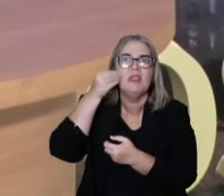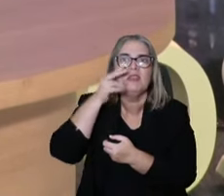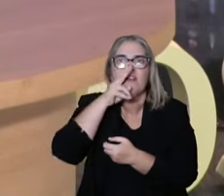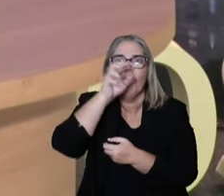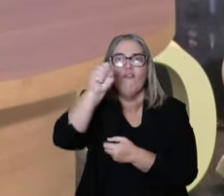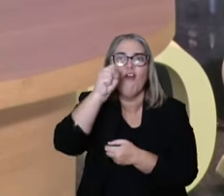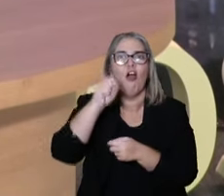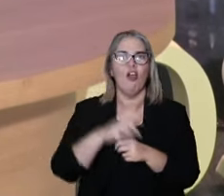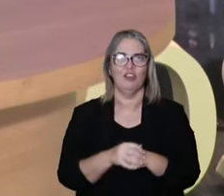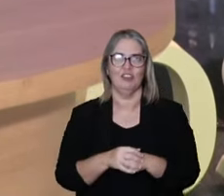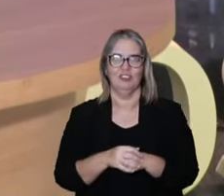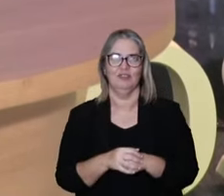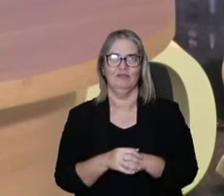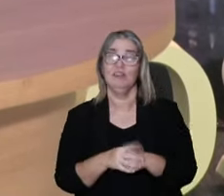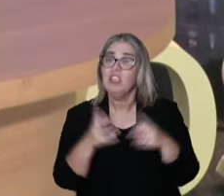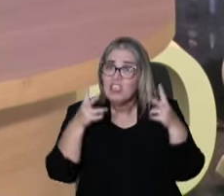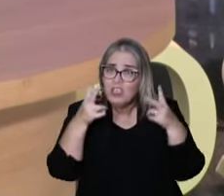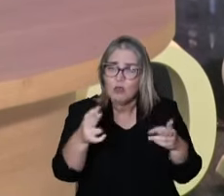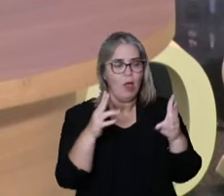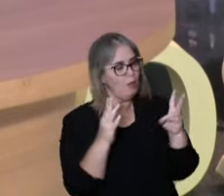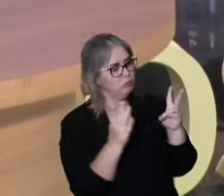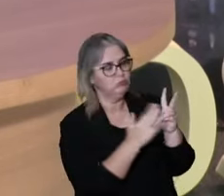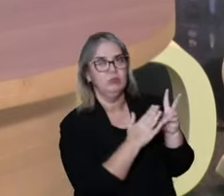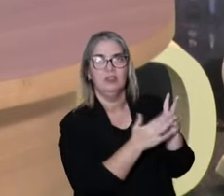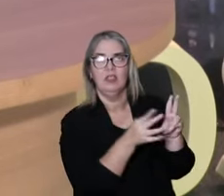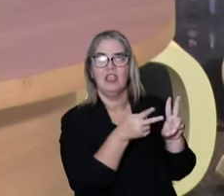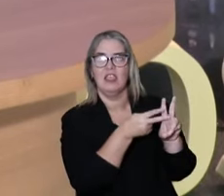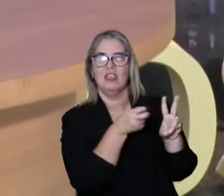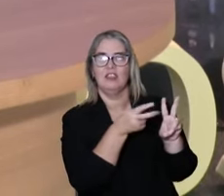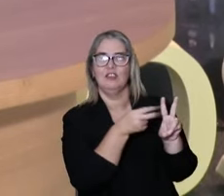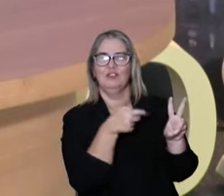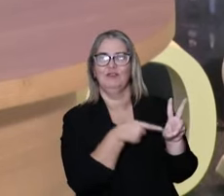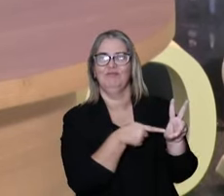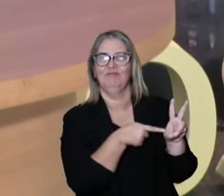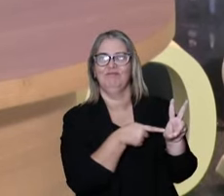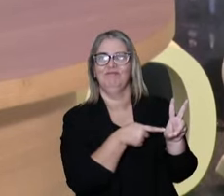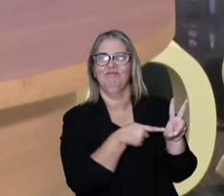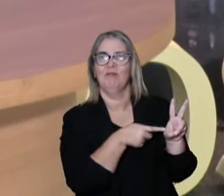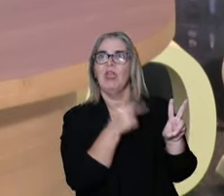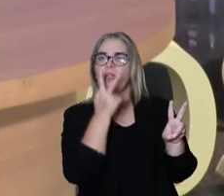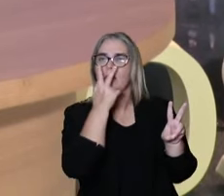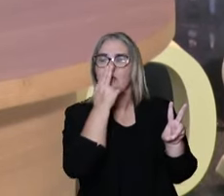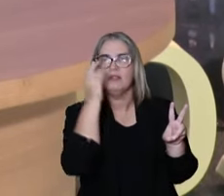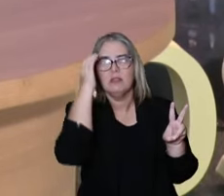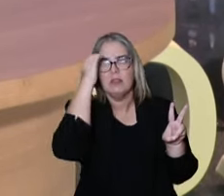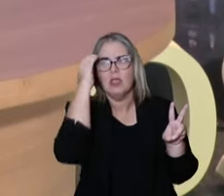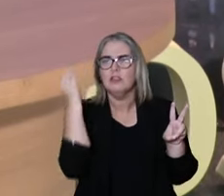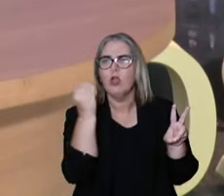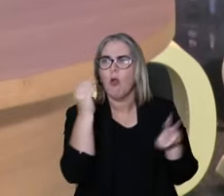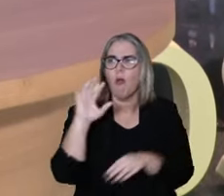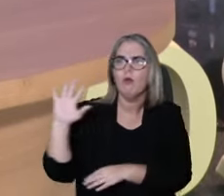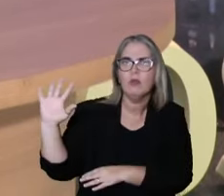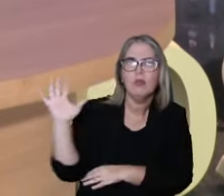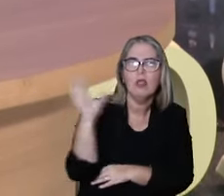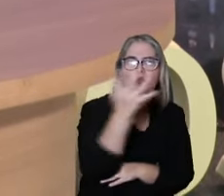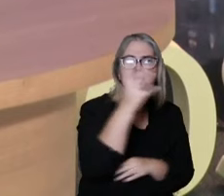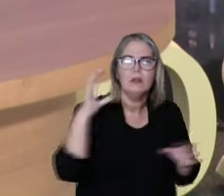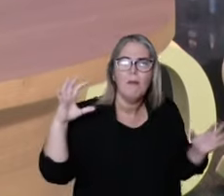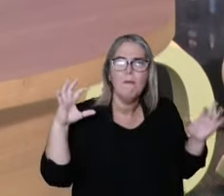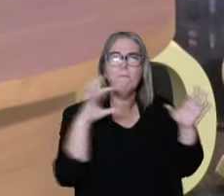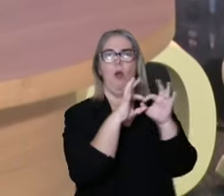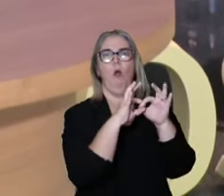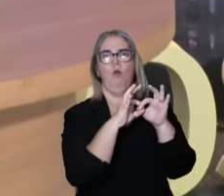people, is very strong because of the connection with nature, because of the pursuit for this connection, the understanding of nature.